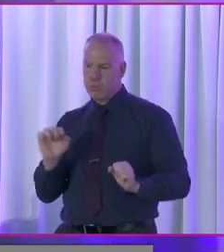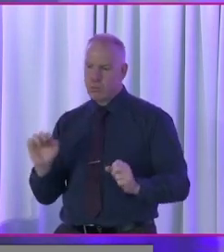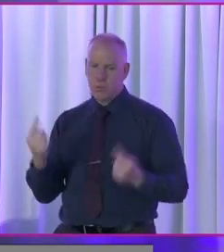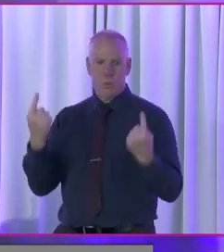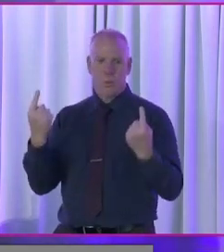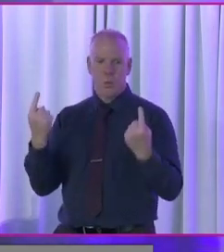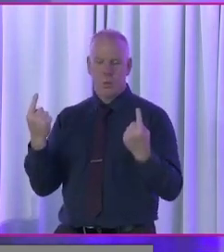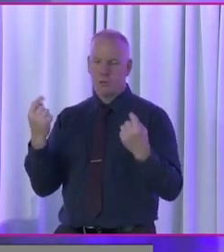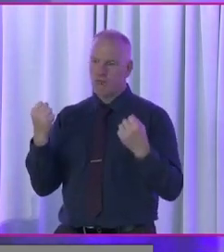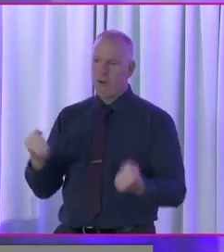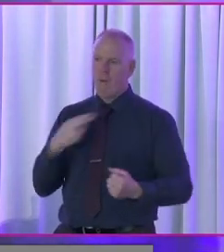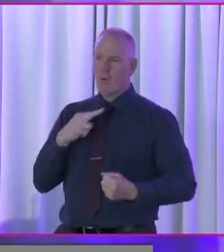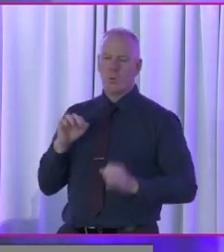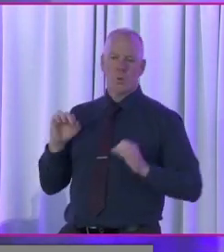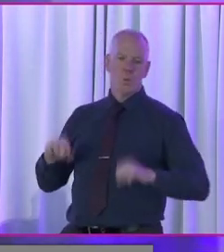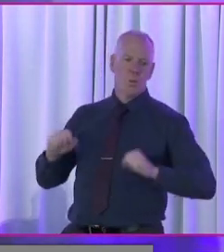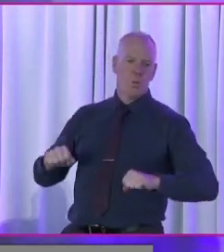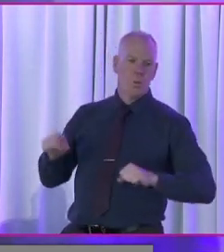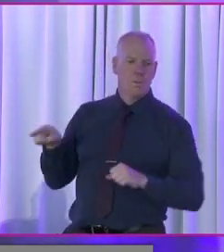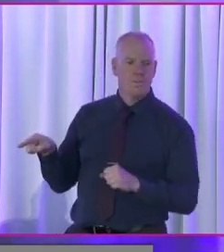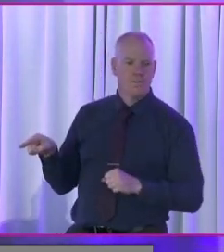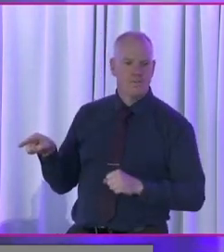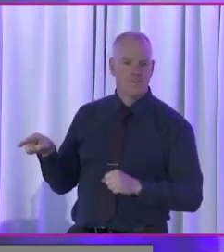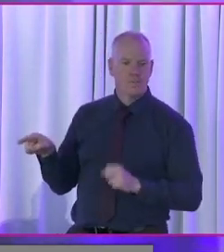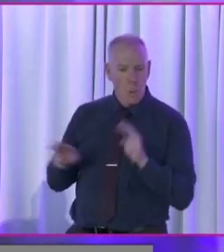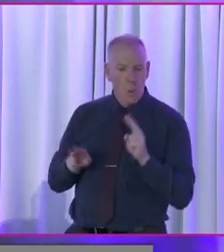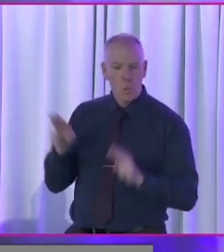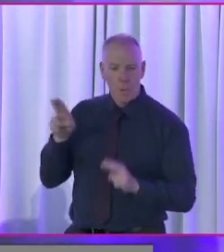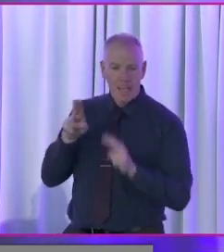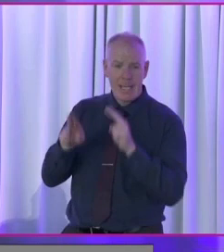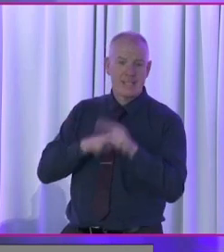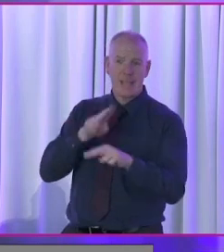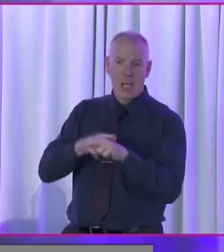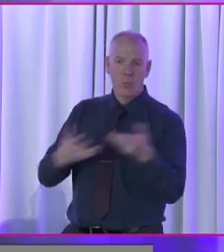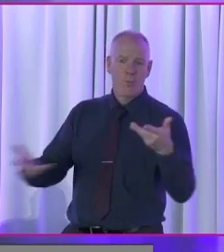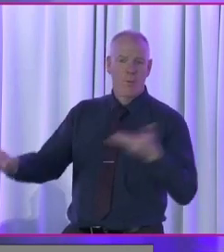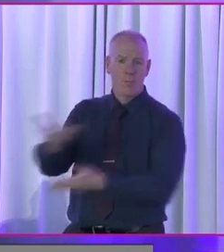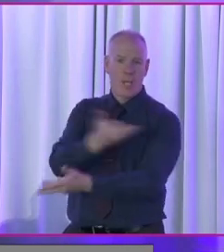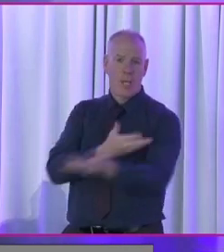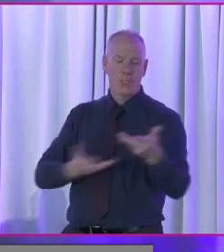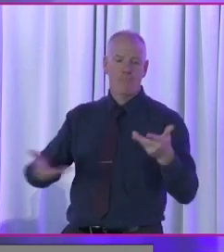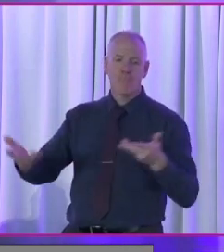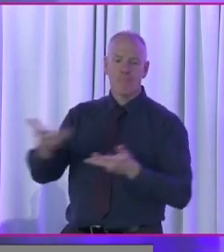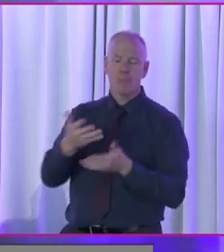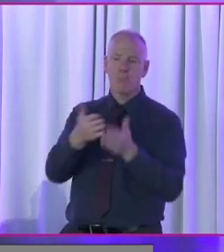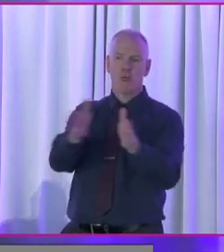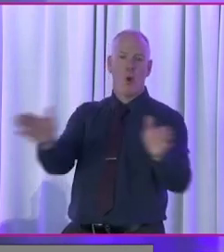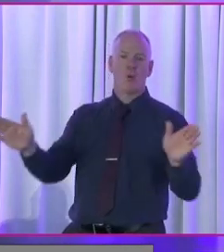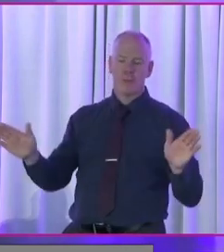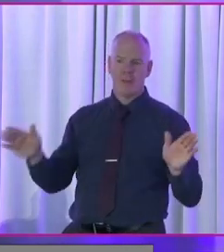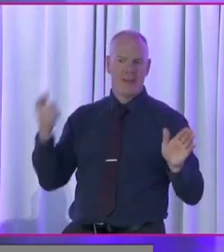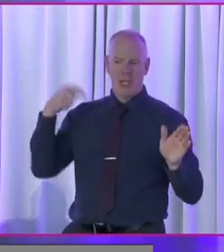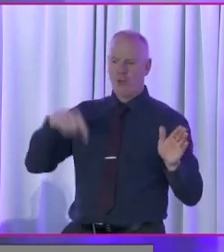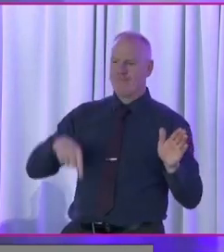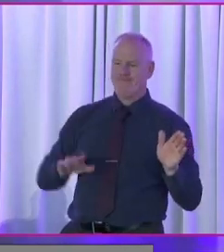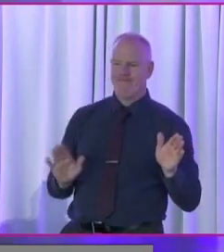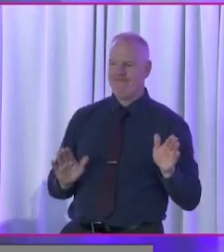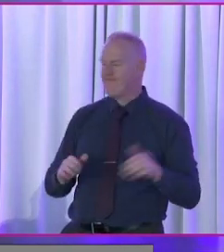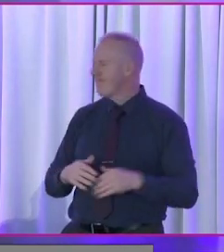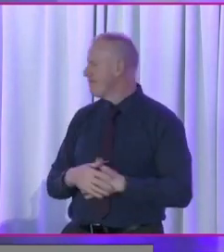important voices in this, what should be a national conversation and a much bigger national conversation.